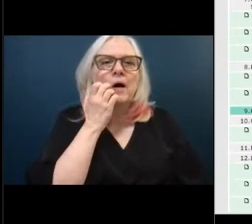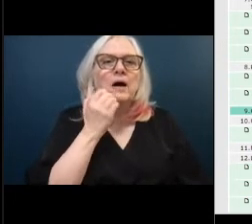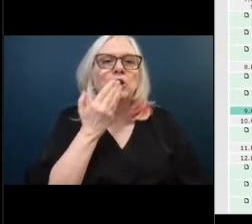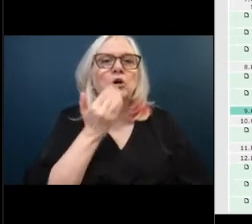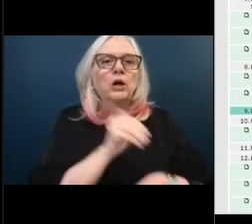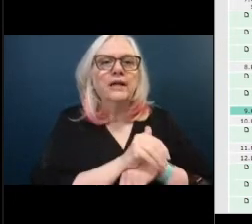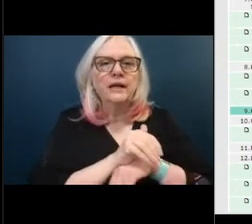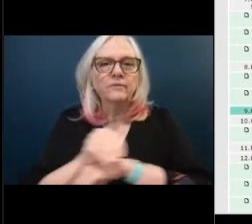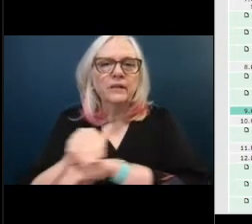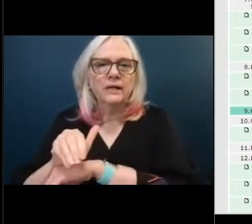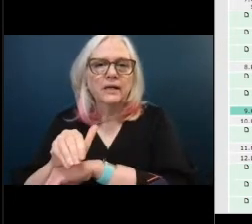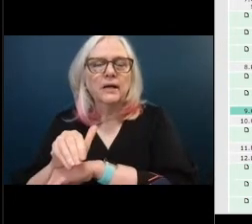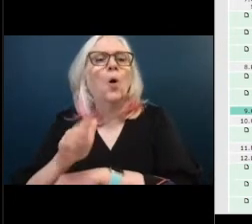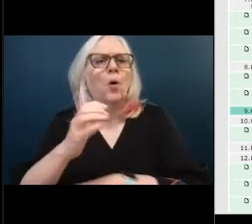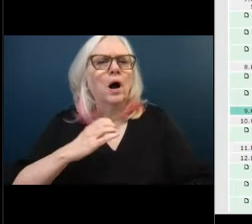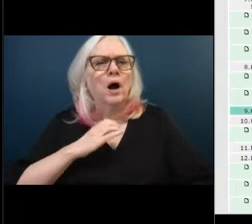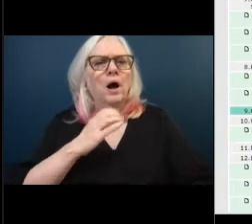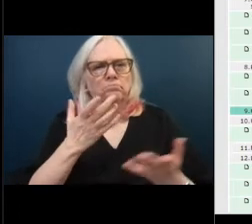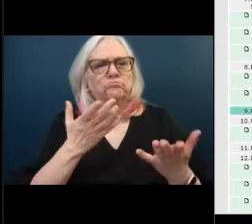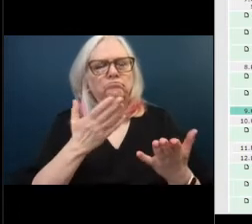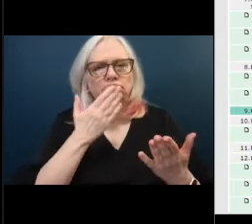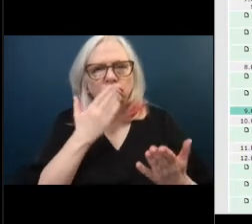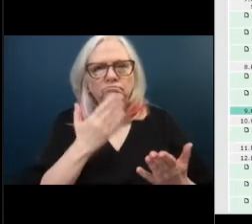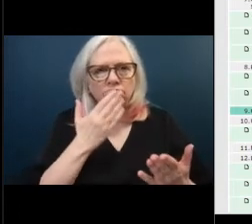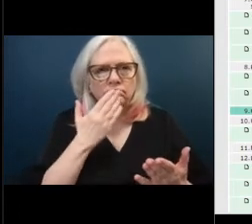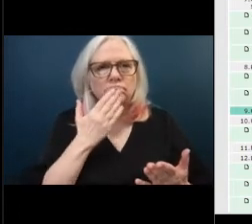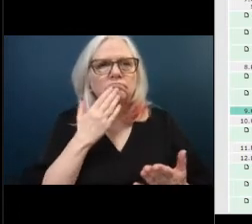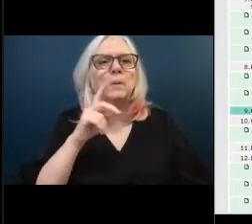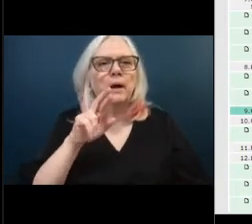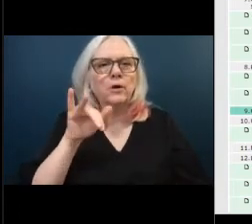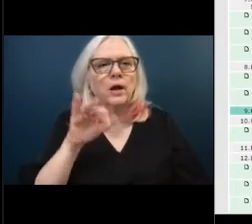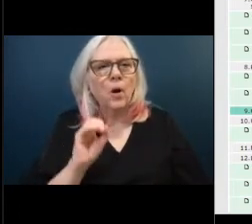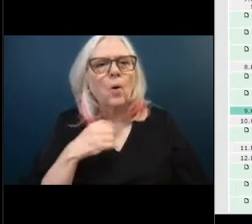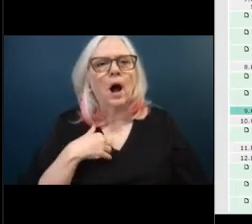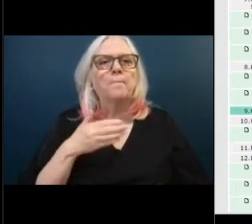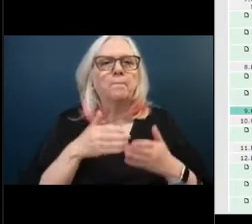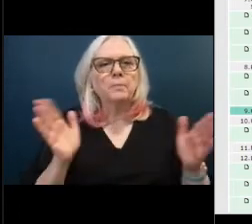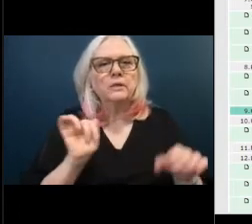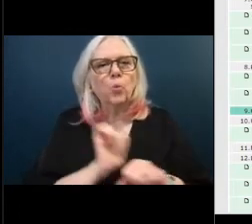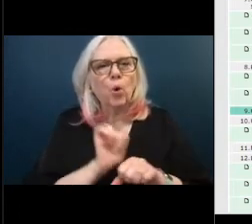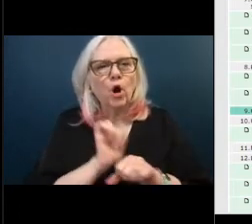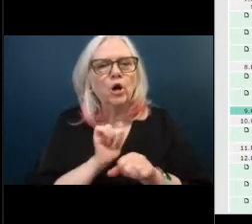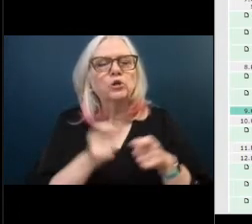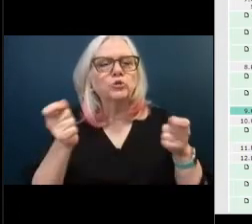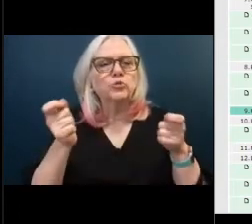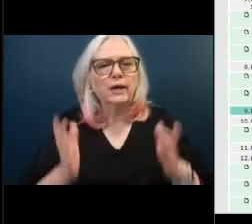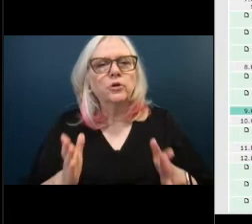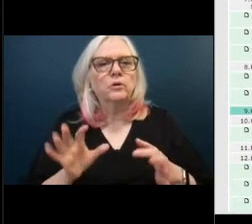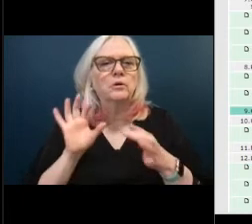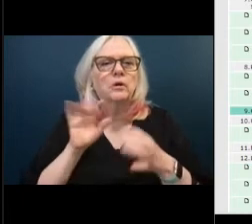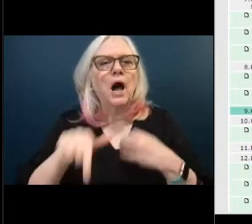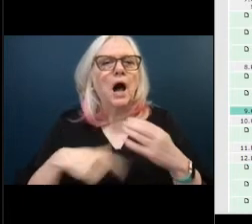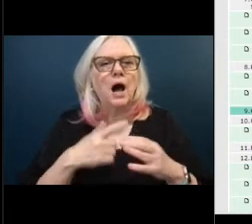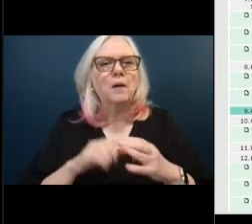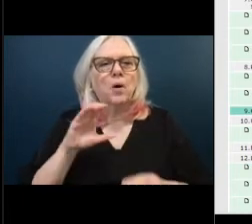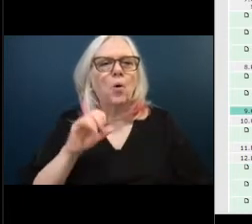evening mayor commissioner's my esteemed colleagues and members of the public my name is mario guzman public works director regarding oyer park um